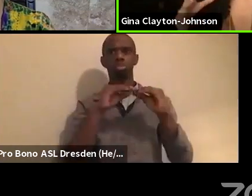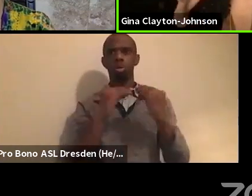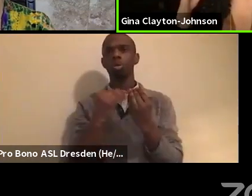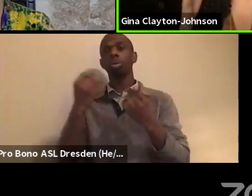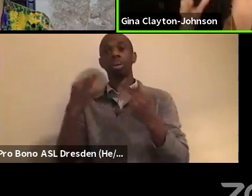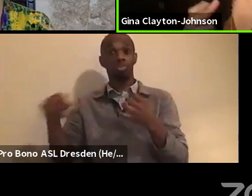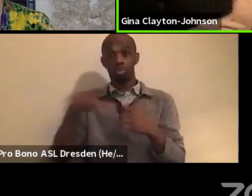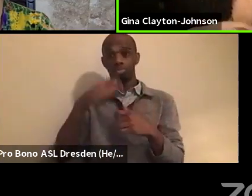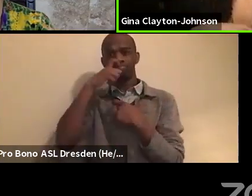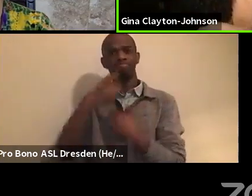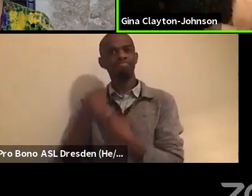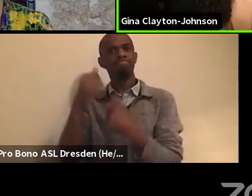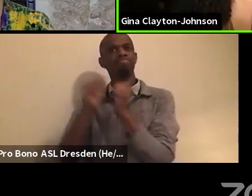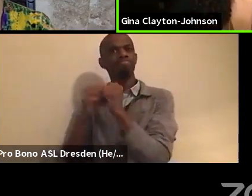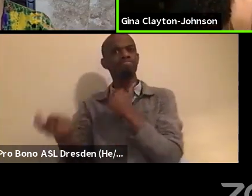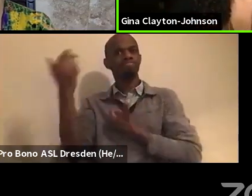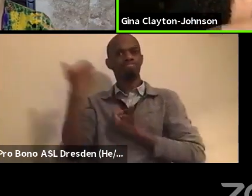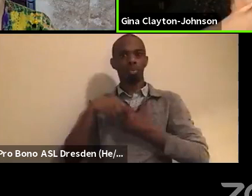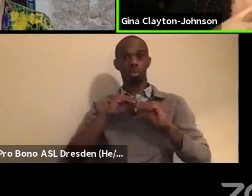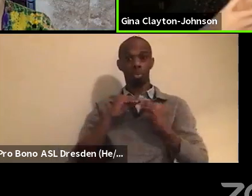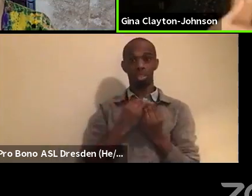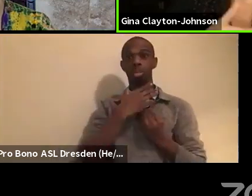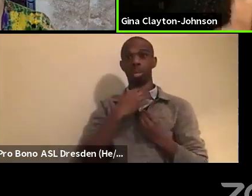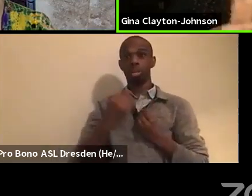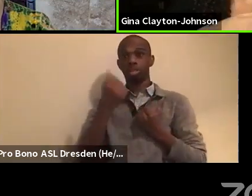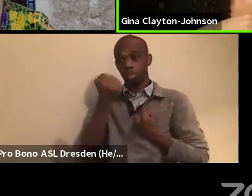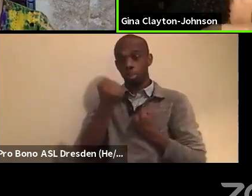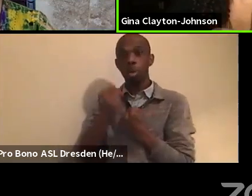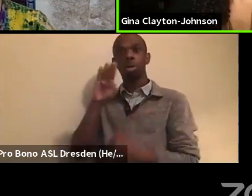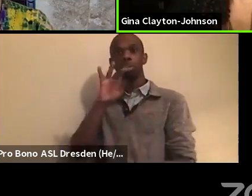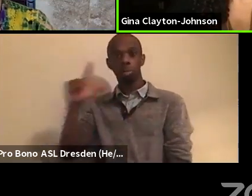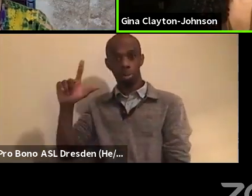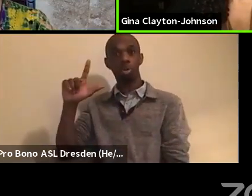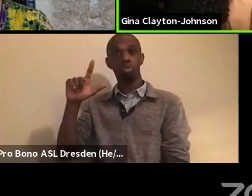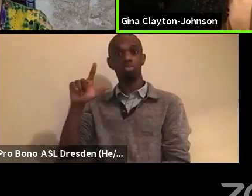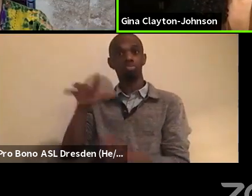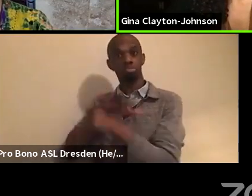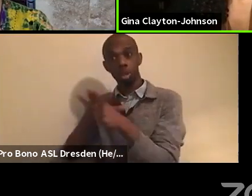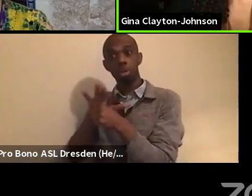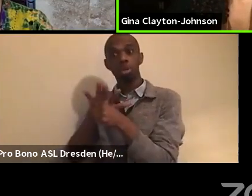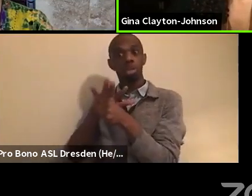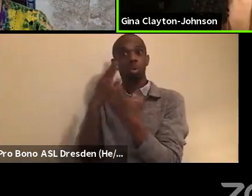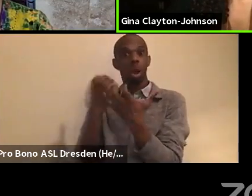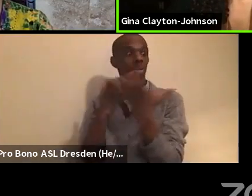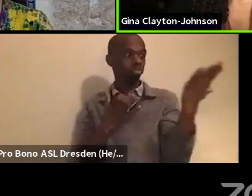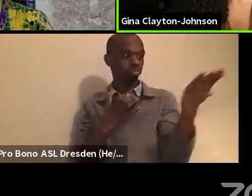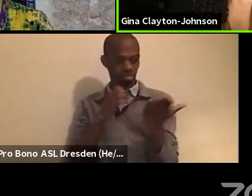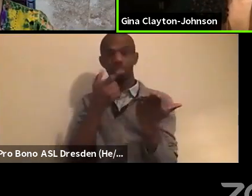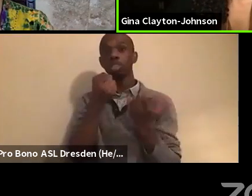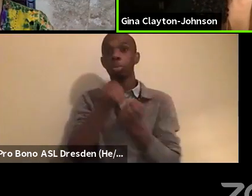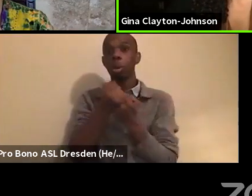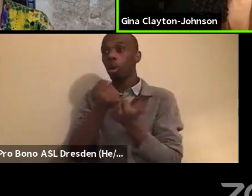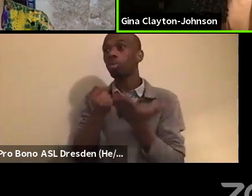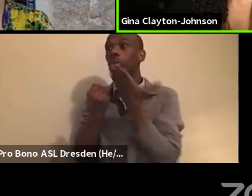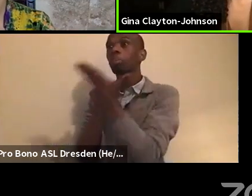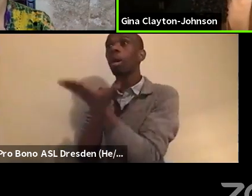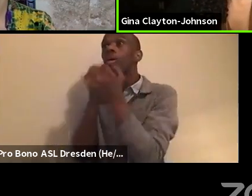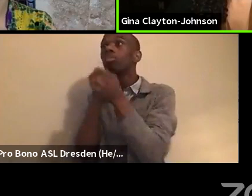organization to move those bill, a breathe bill locally, um, that's possible. And I think very necessary as well.